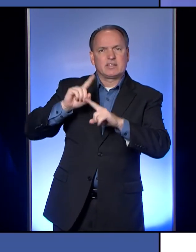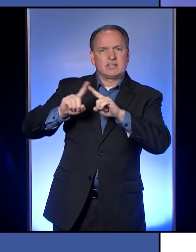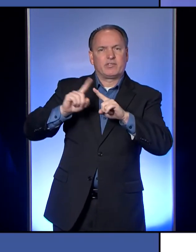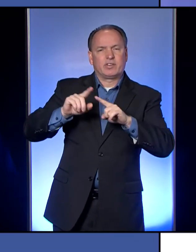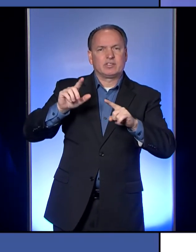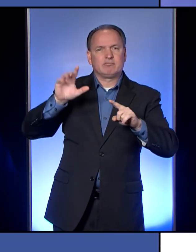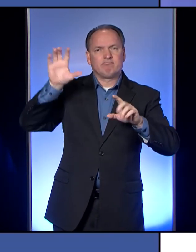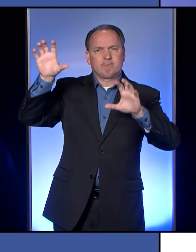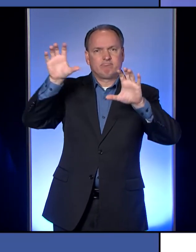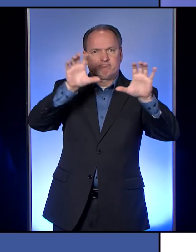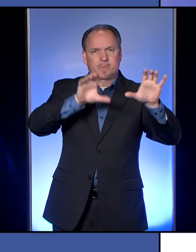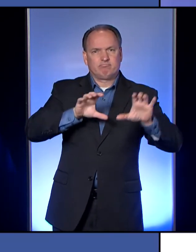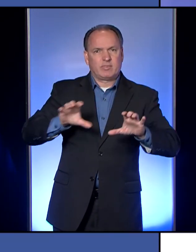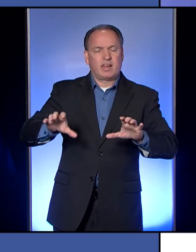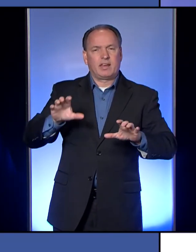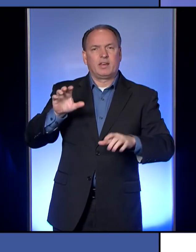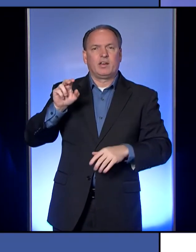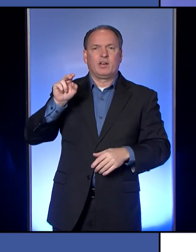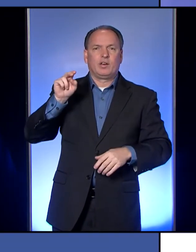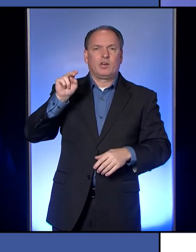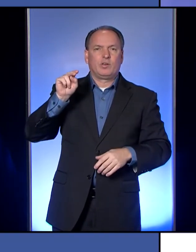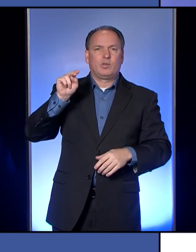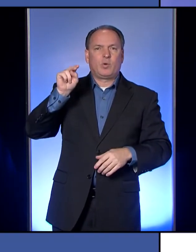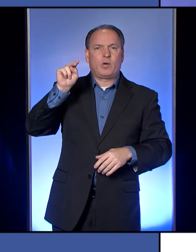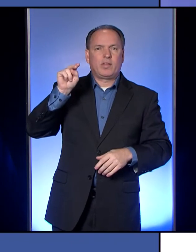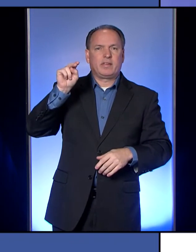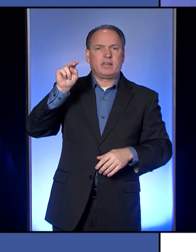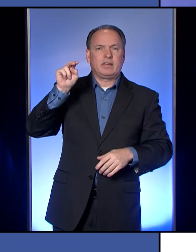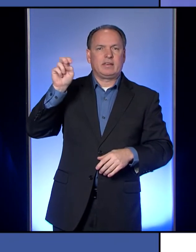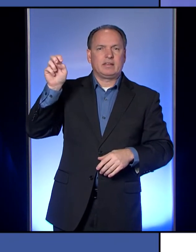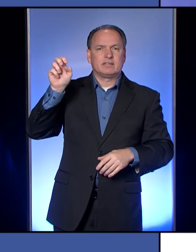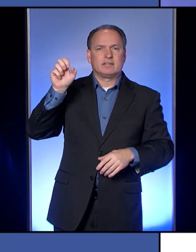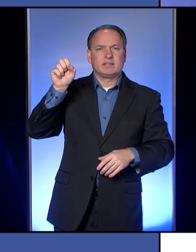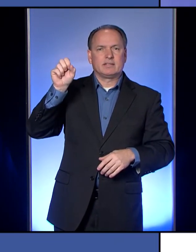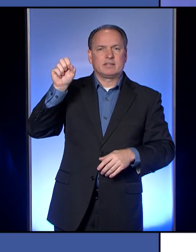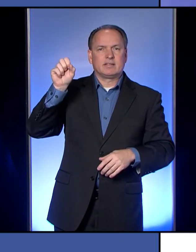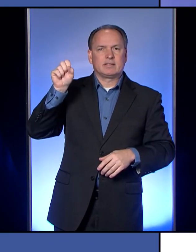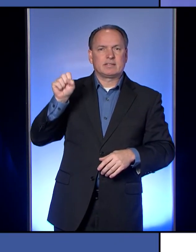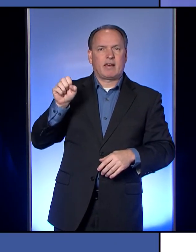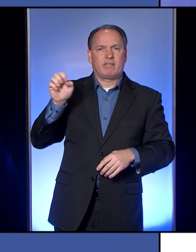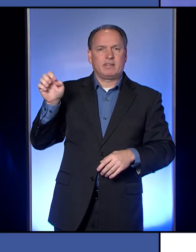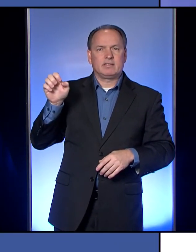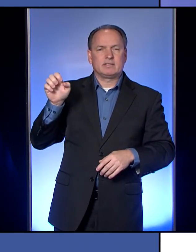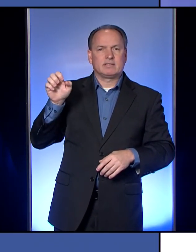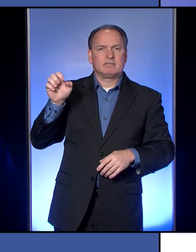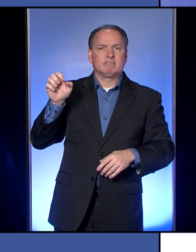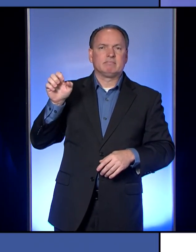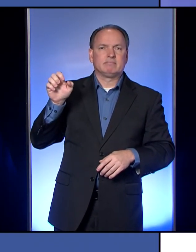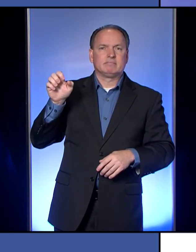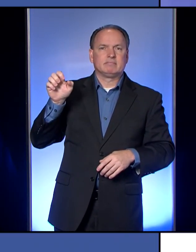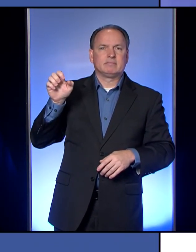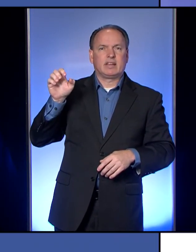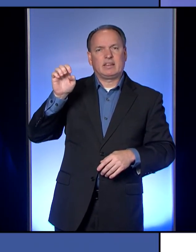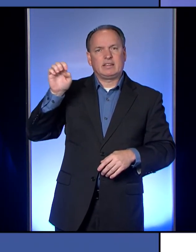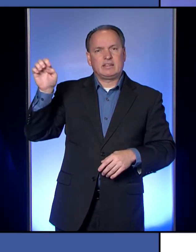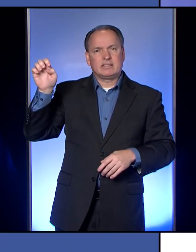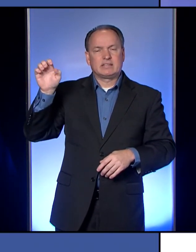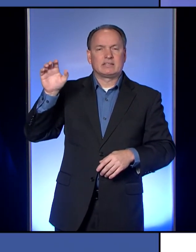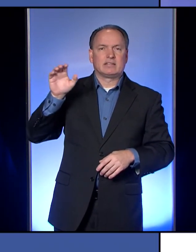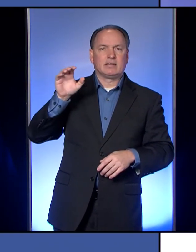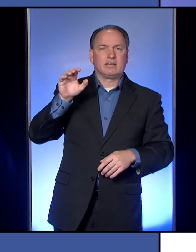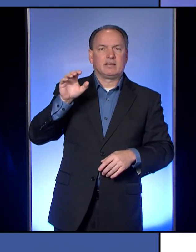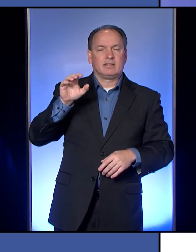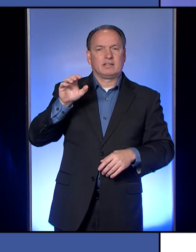areas. So they have the Northeast, Southeast, um, East Central, um, South Central,